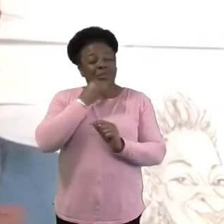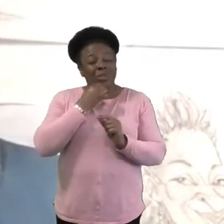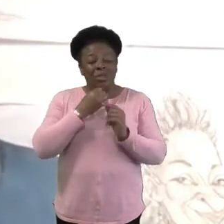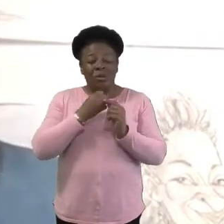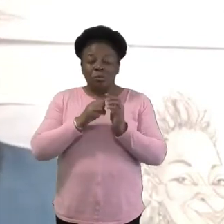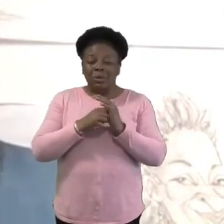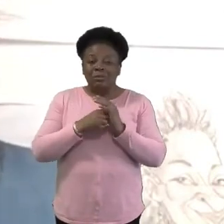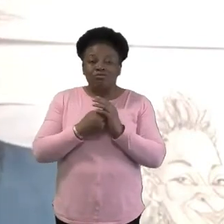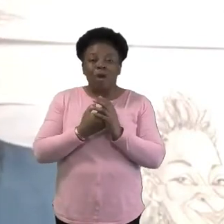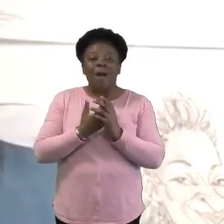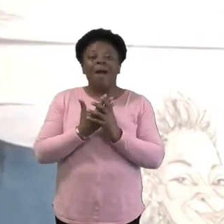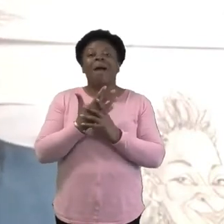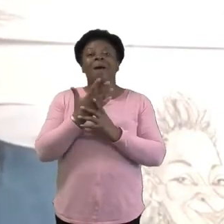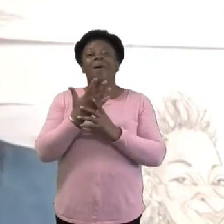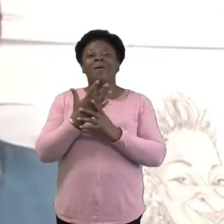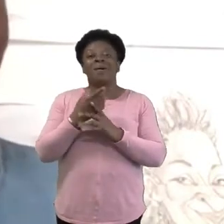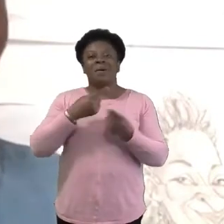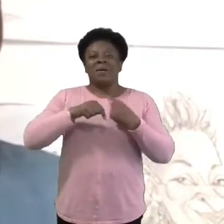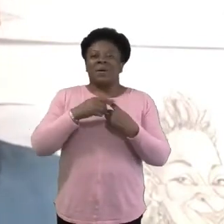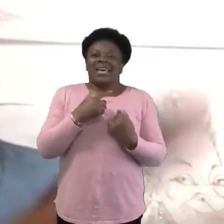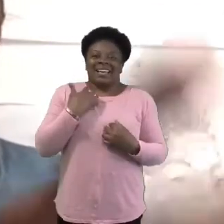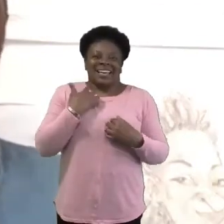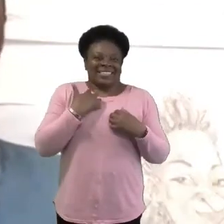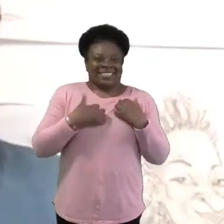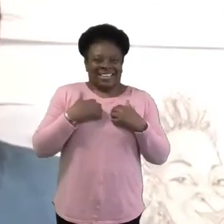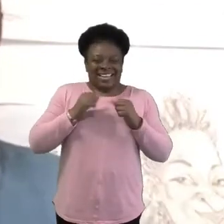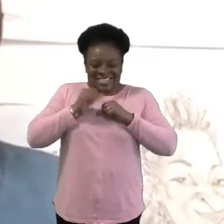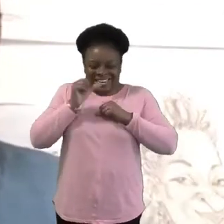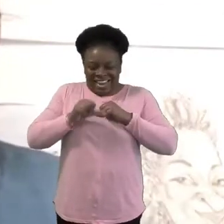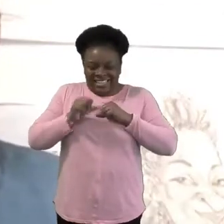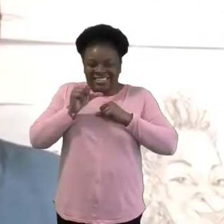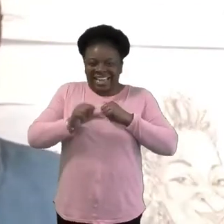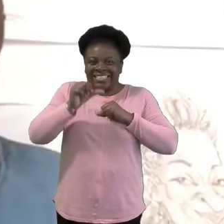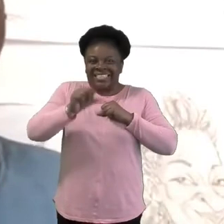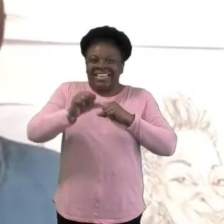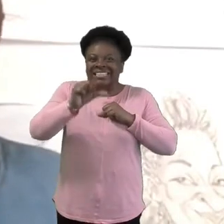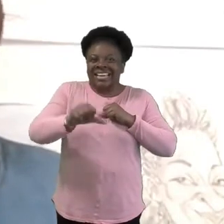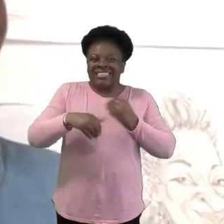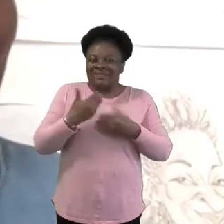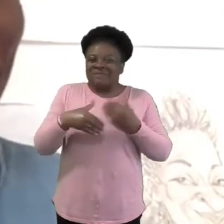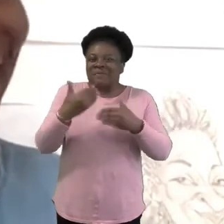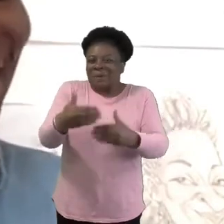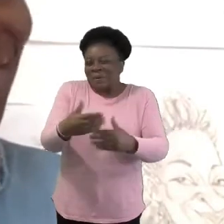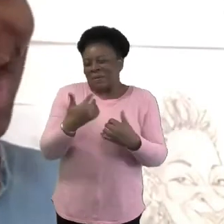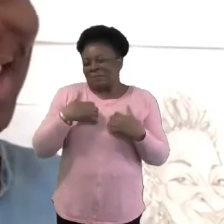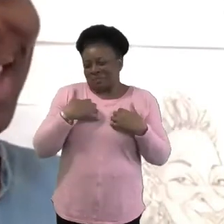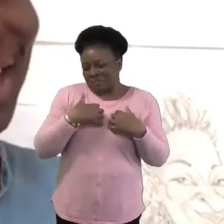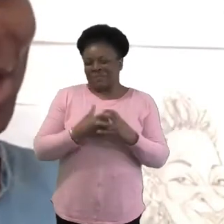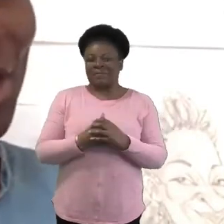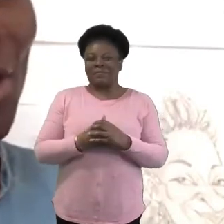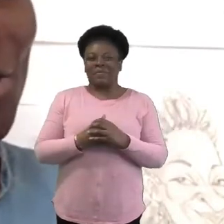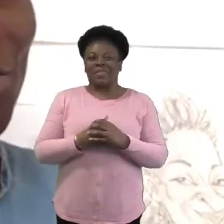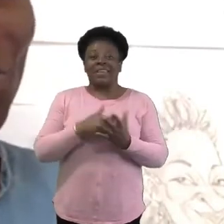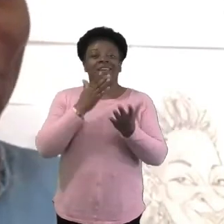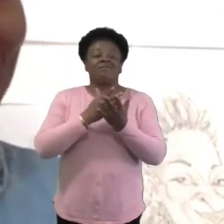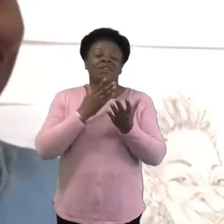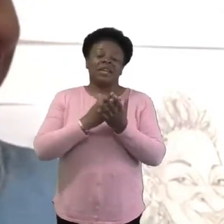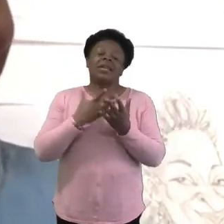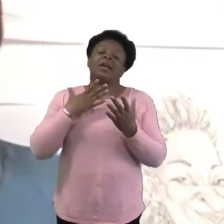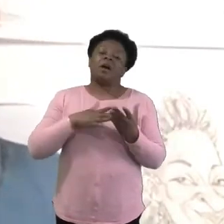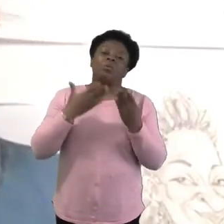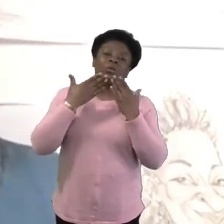excitement in us moving forward, CYF in this next chapter. Uh, just want to give a big thanks to